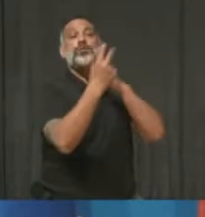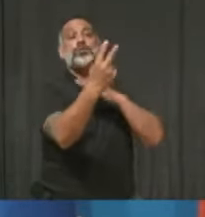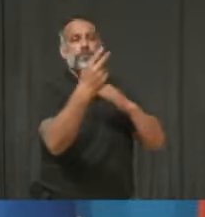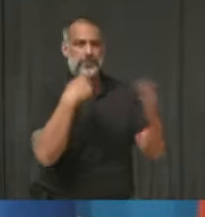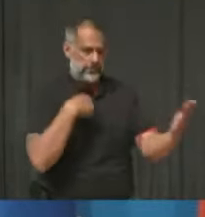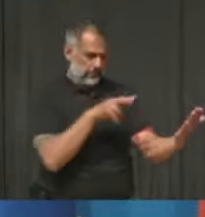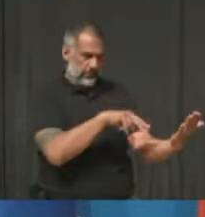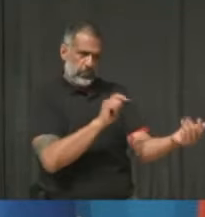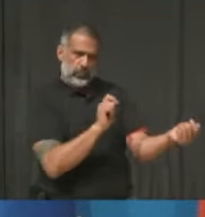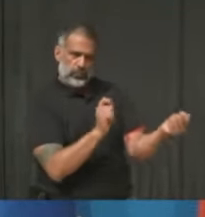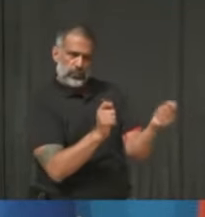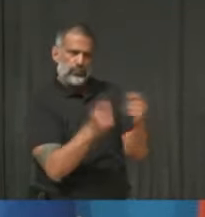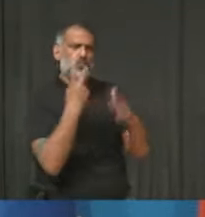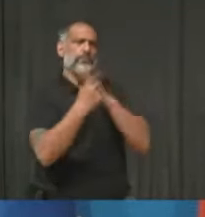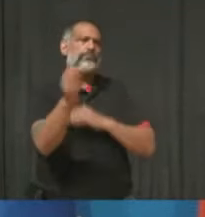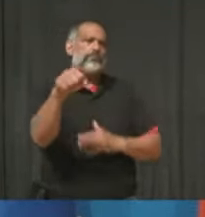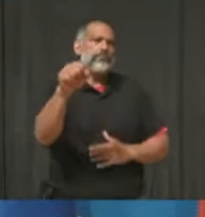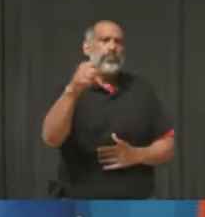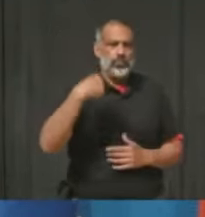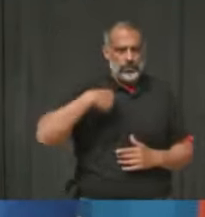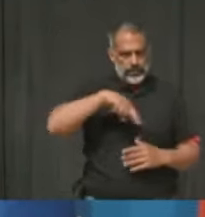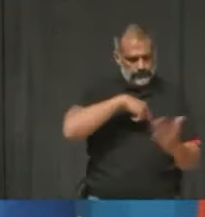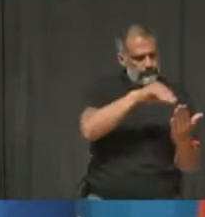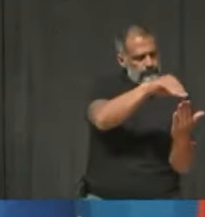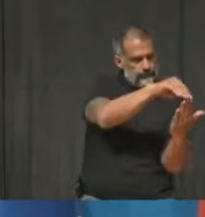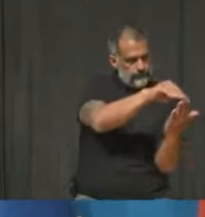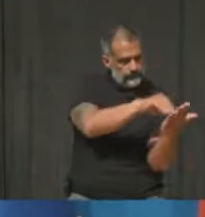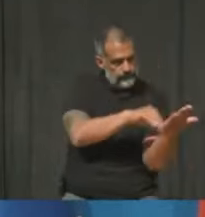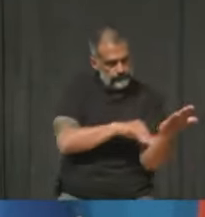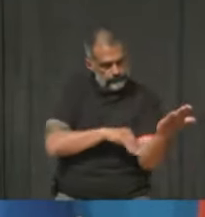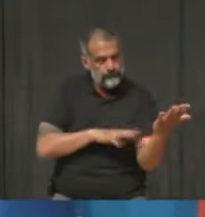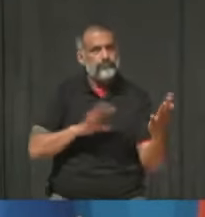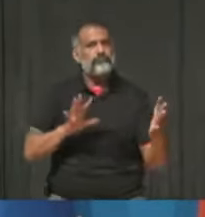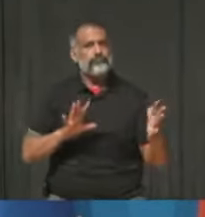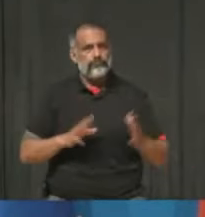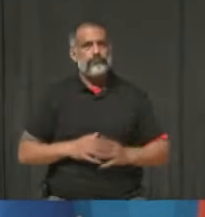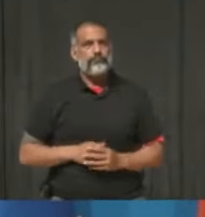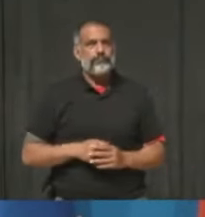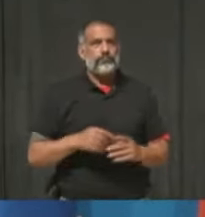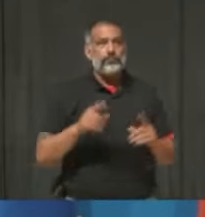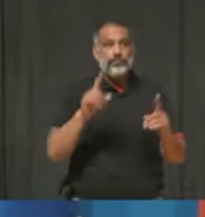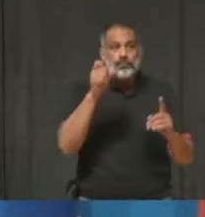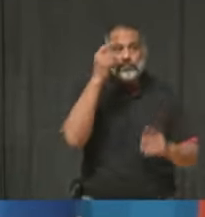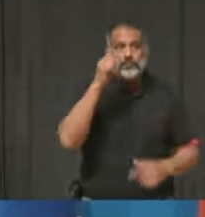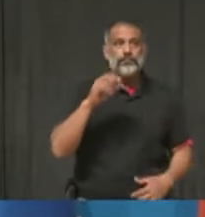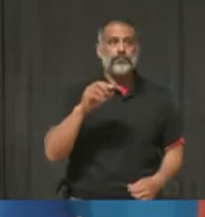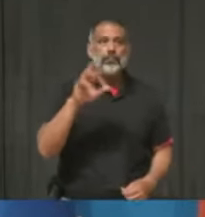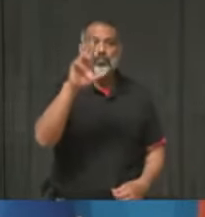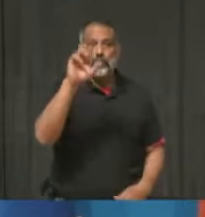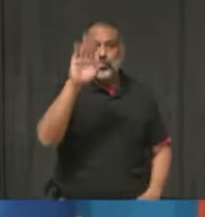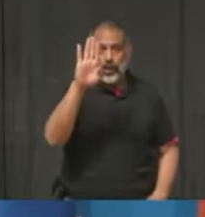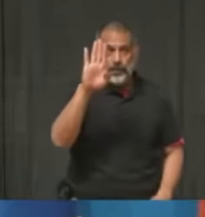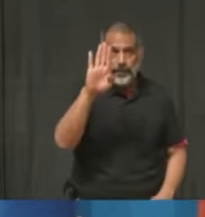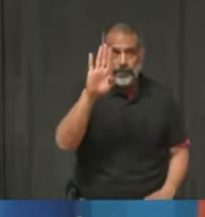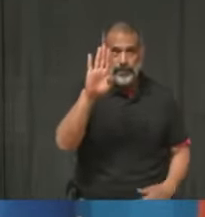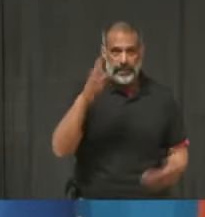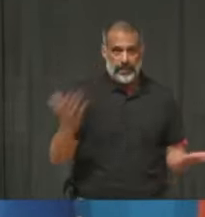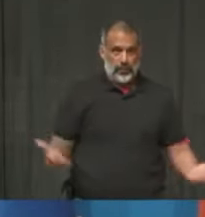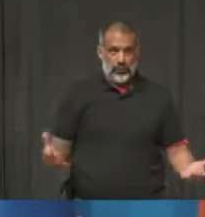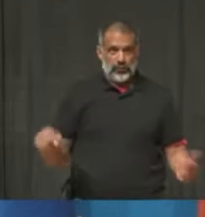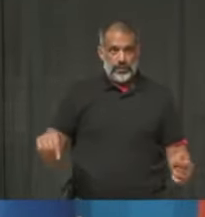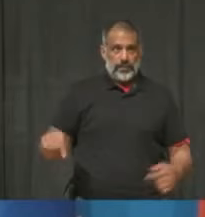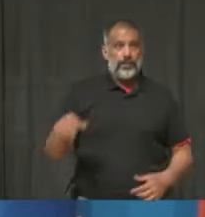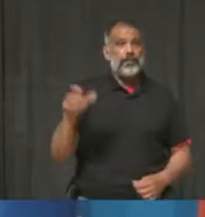and put a plan and strategy in place to help us get us there. I do have Rob Trawertha here. He did stick